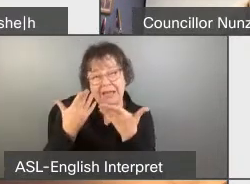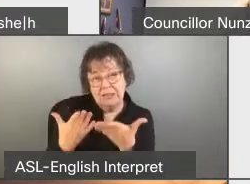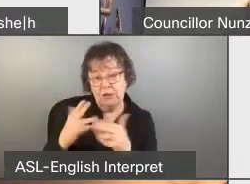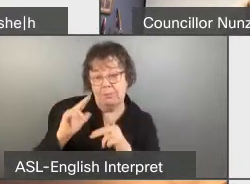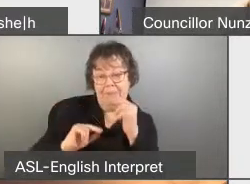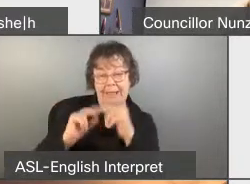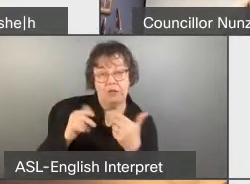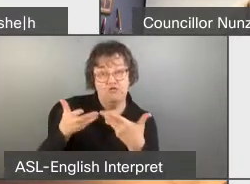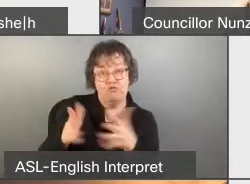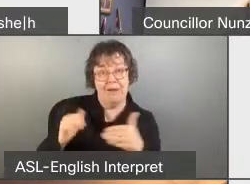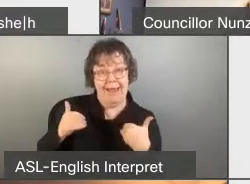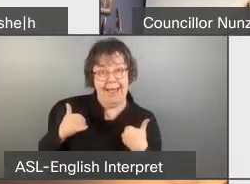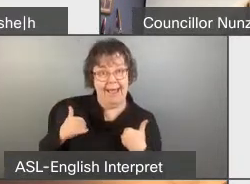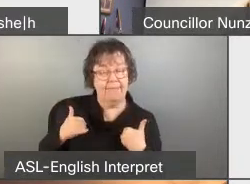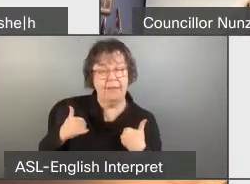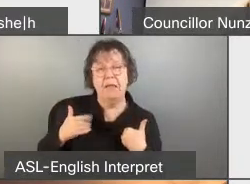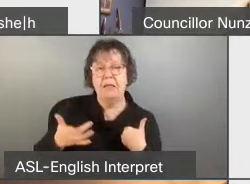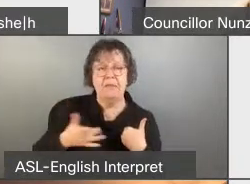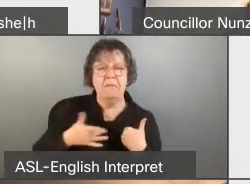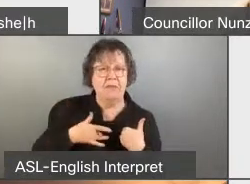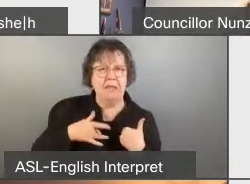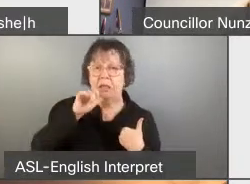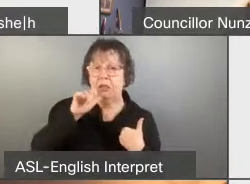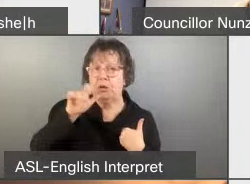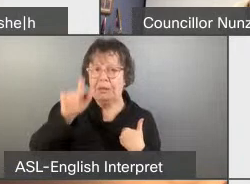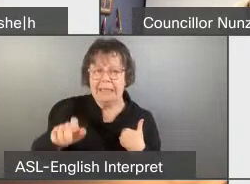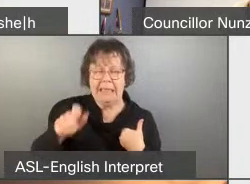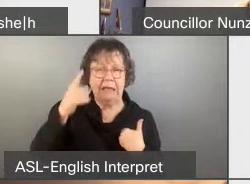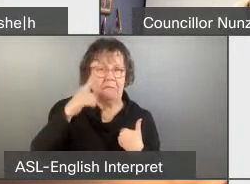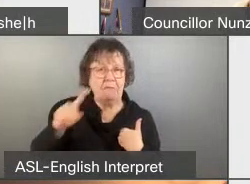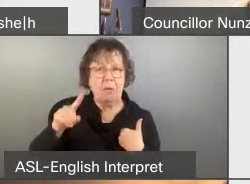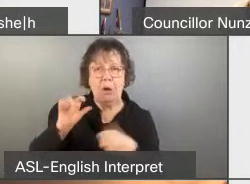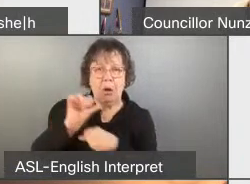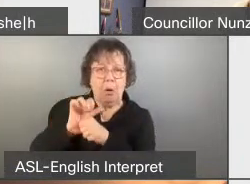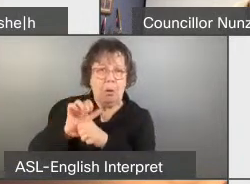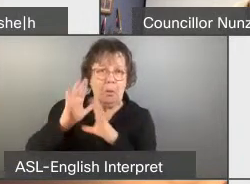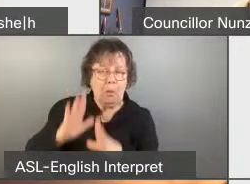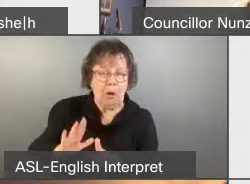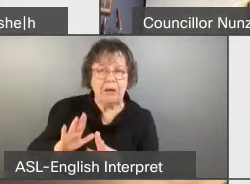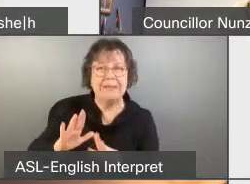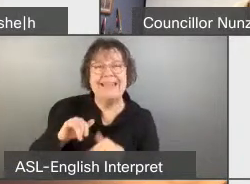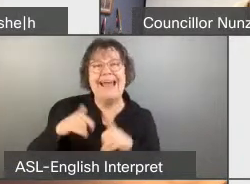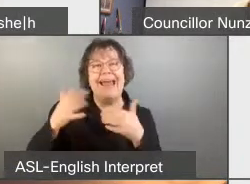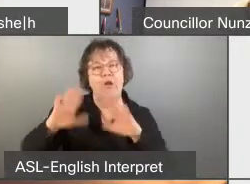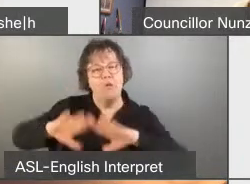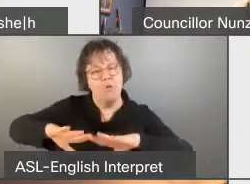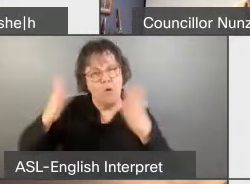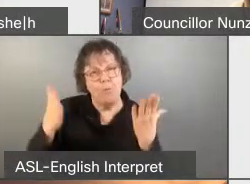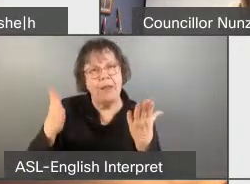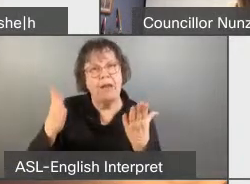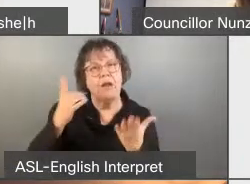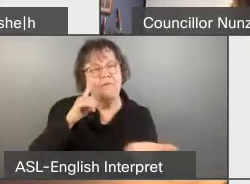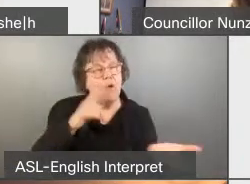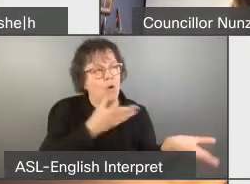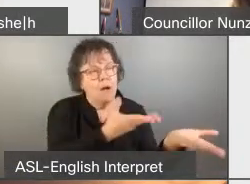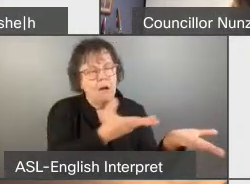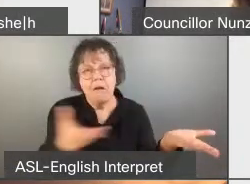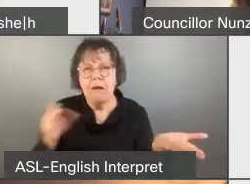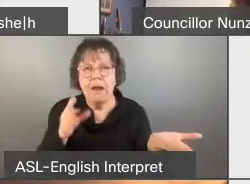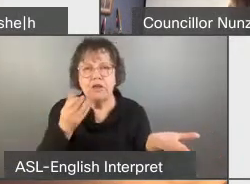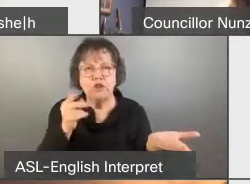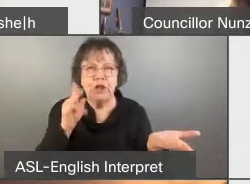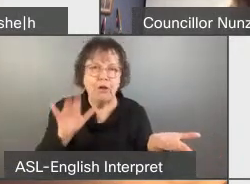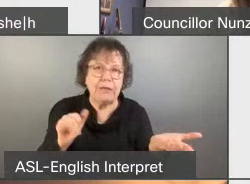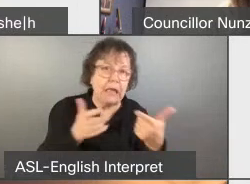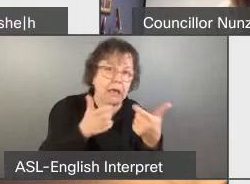have that you will no longer use for your civil service and make them available to the larger charities. And then some mid-sized charities as